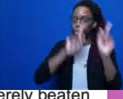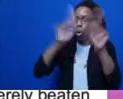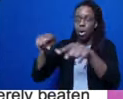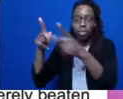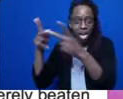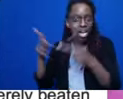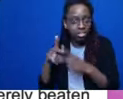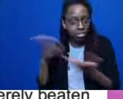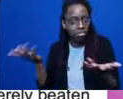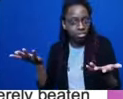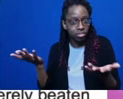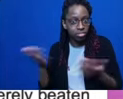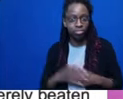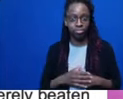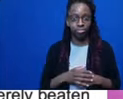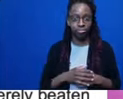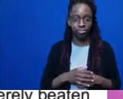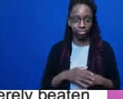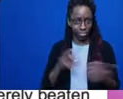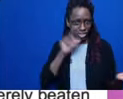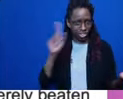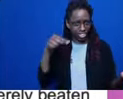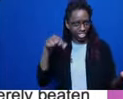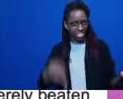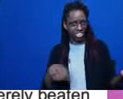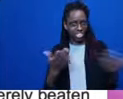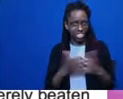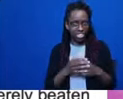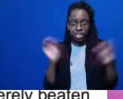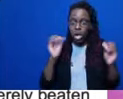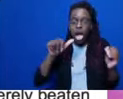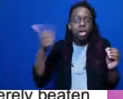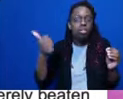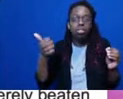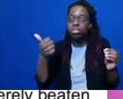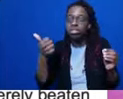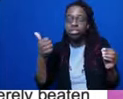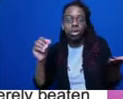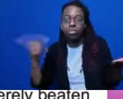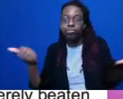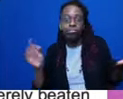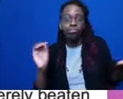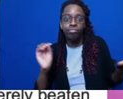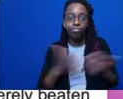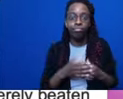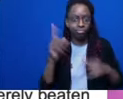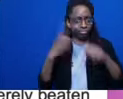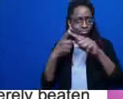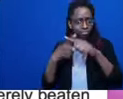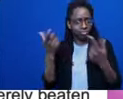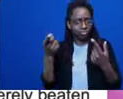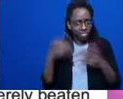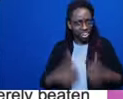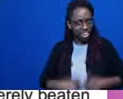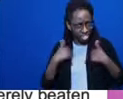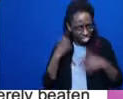it wasn't just like nothing else was going on that there were positive forces in her life too. Right? And you wonder if there were